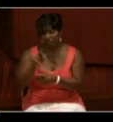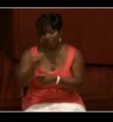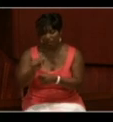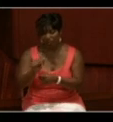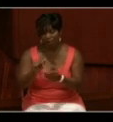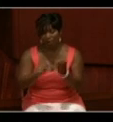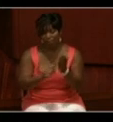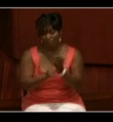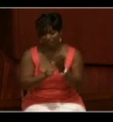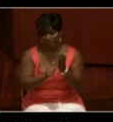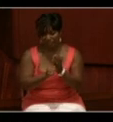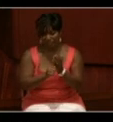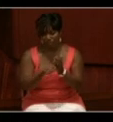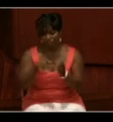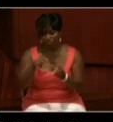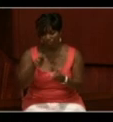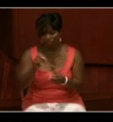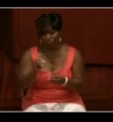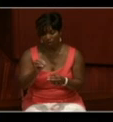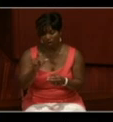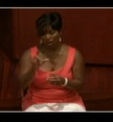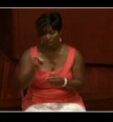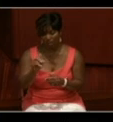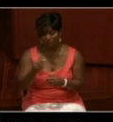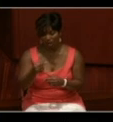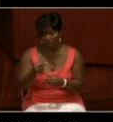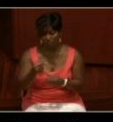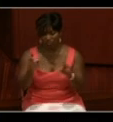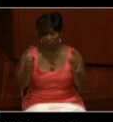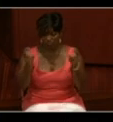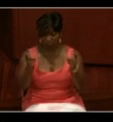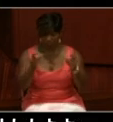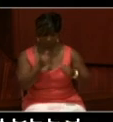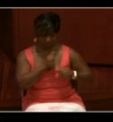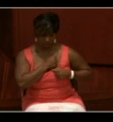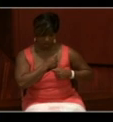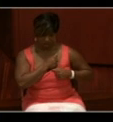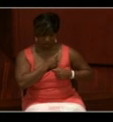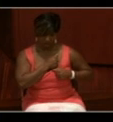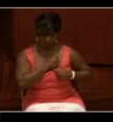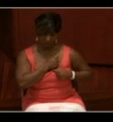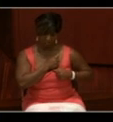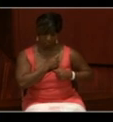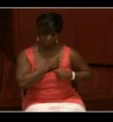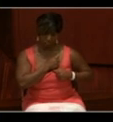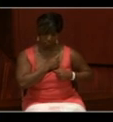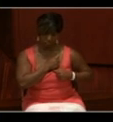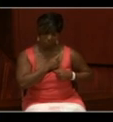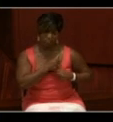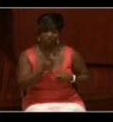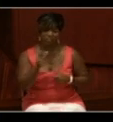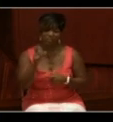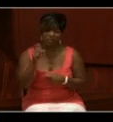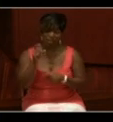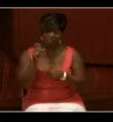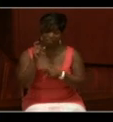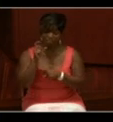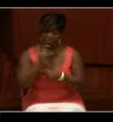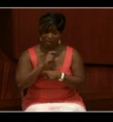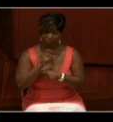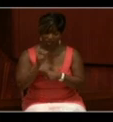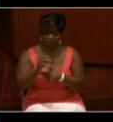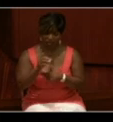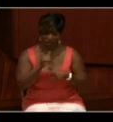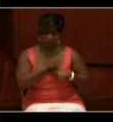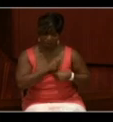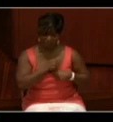prologue entitled The Army Medal of Army, The